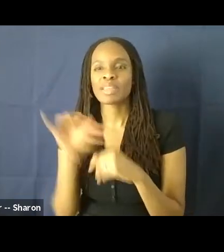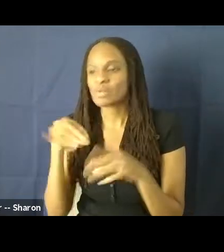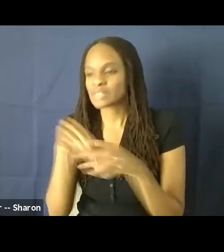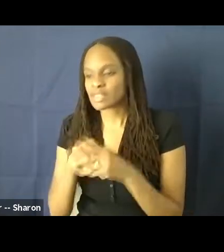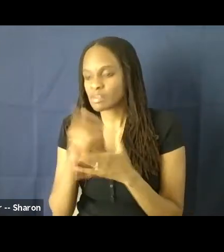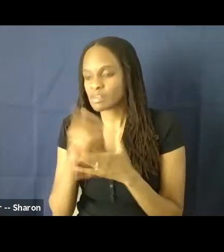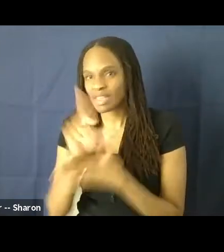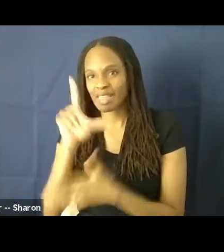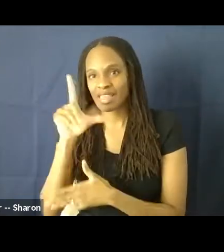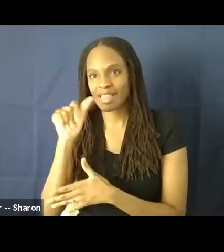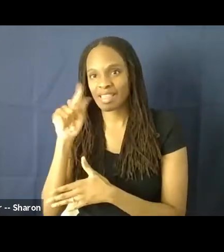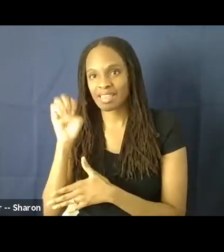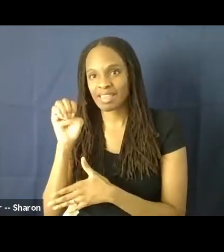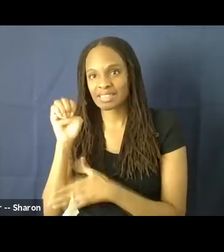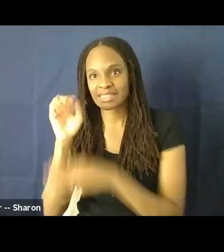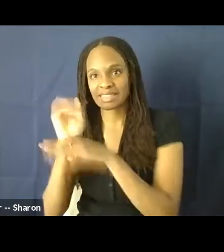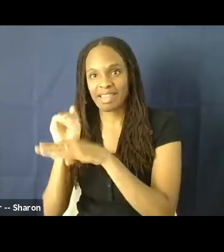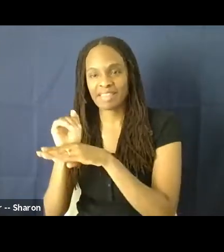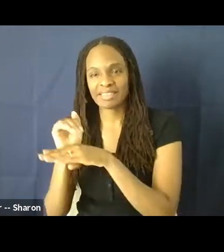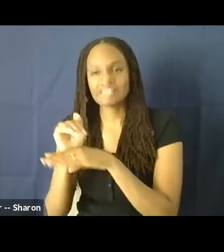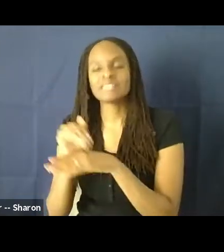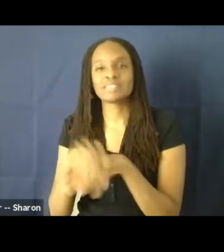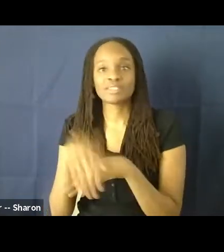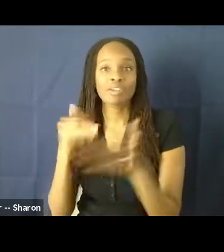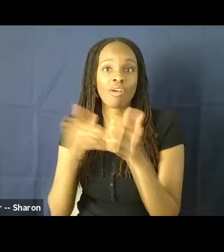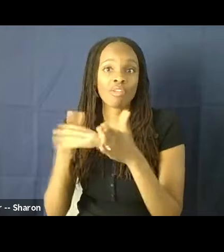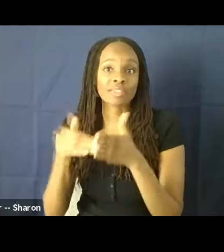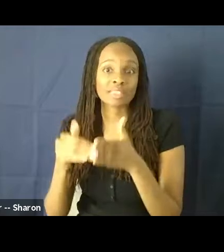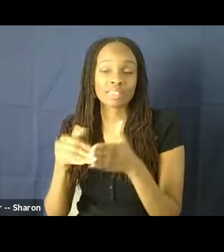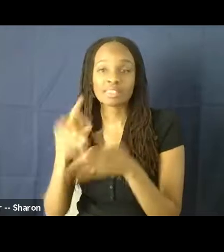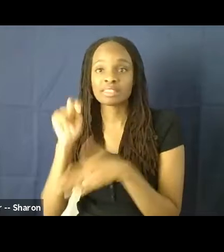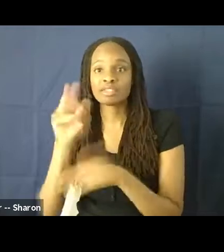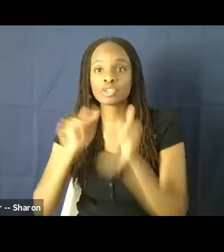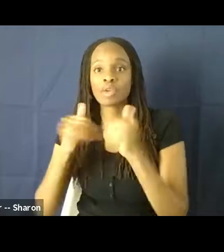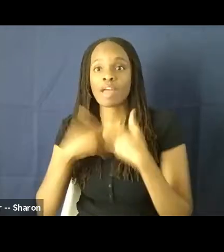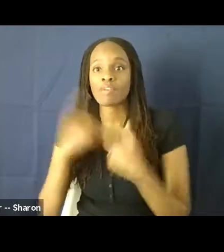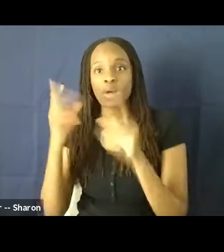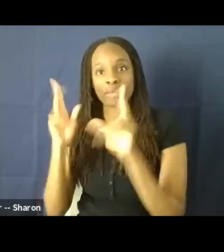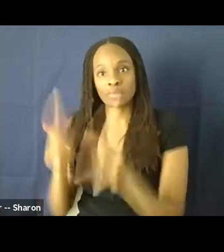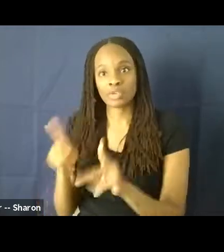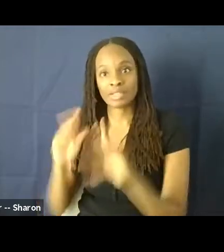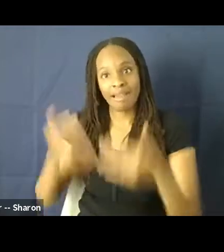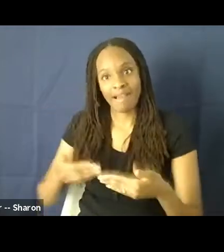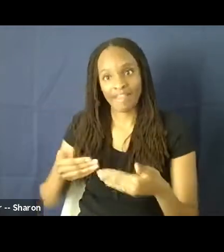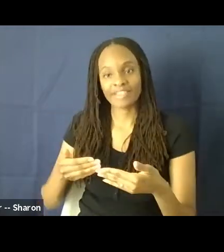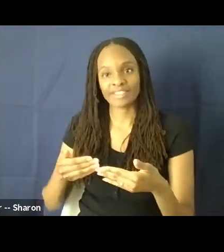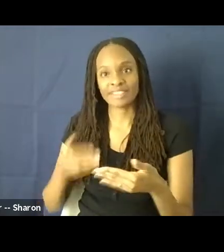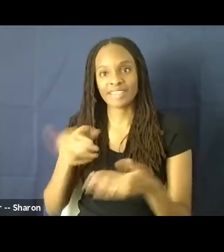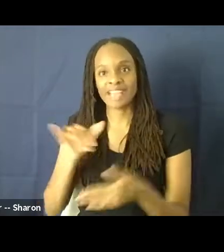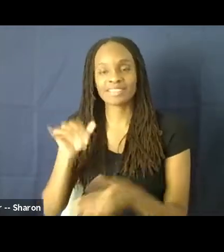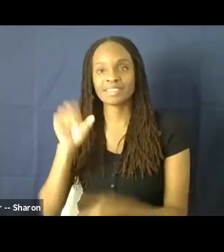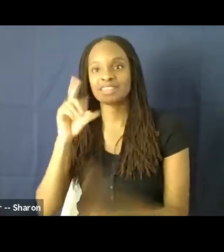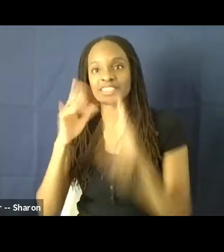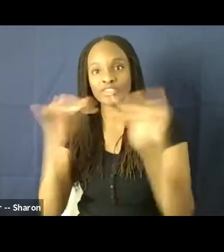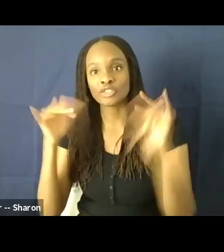You know, often television shows have one person who's hired to be in the room as the diversity slot. And